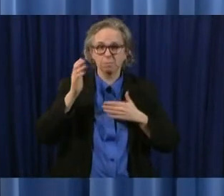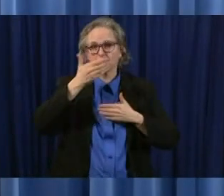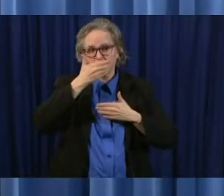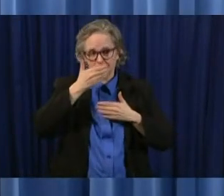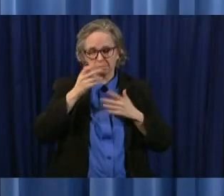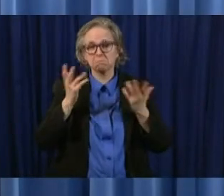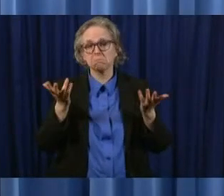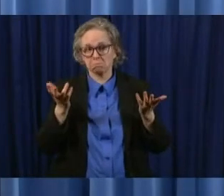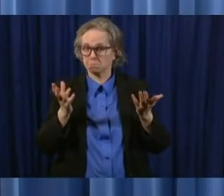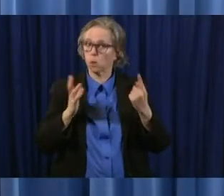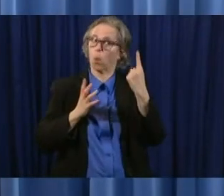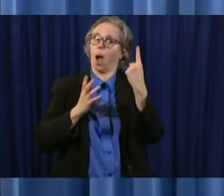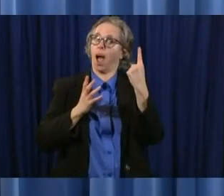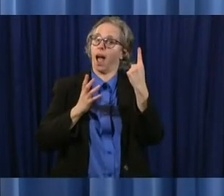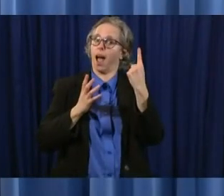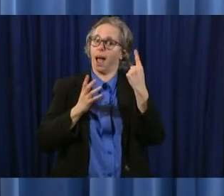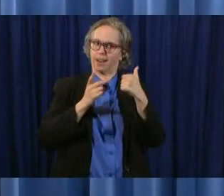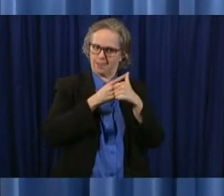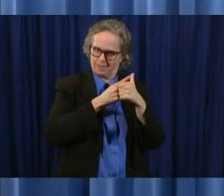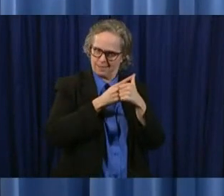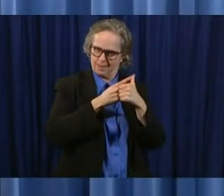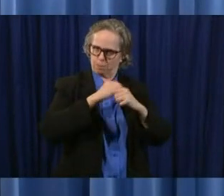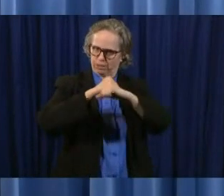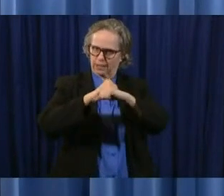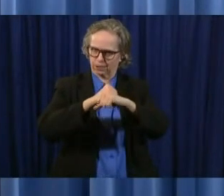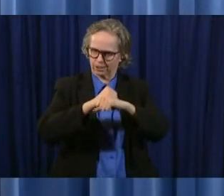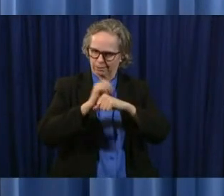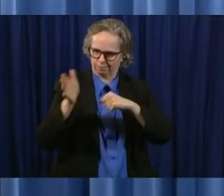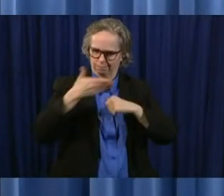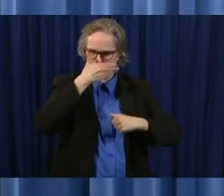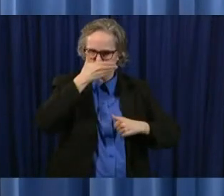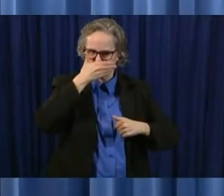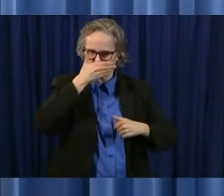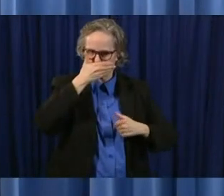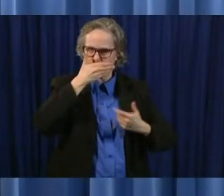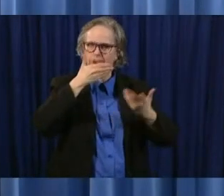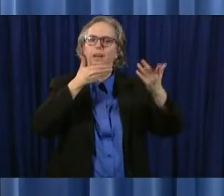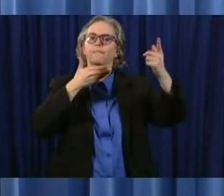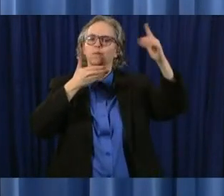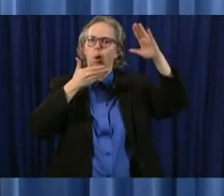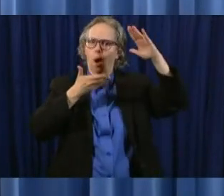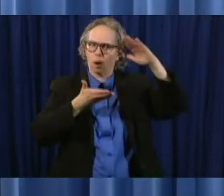ways to rather dramatically reduce reduce that risk one of the ways